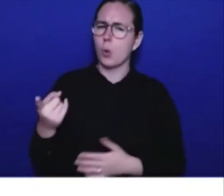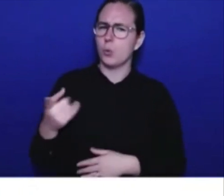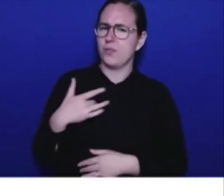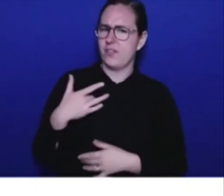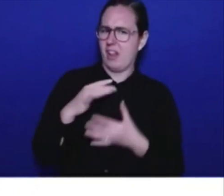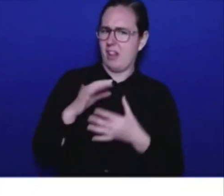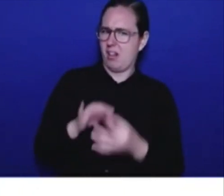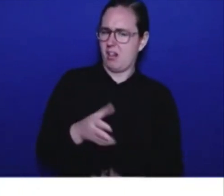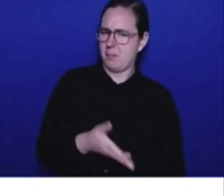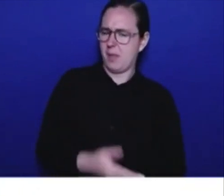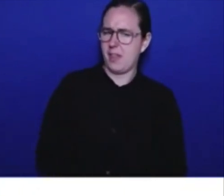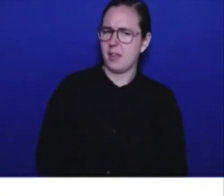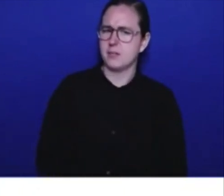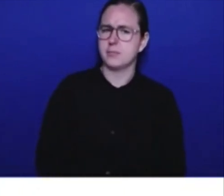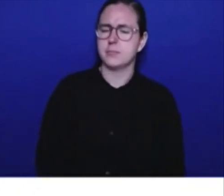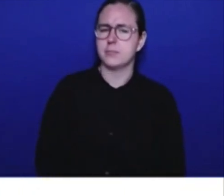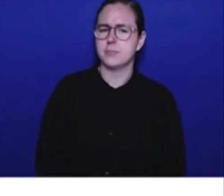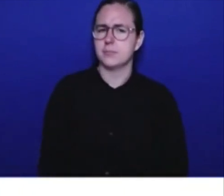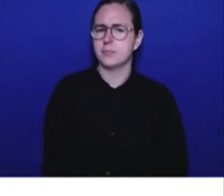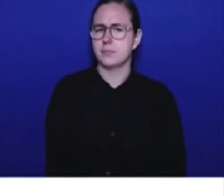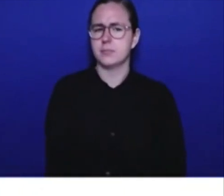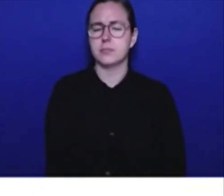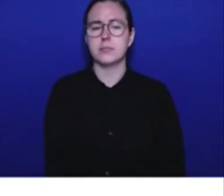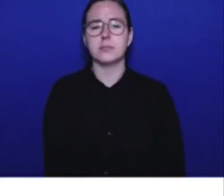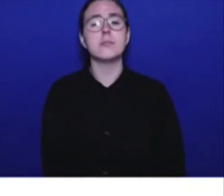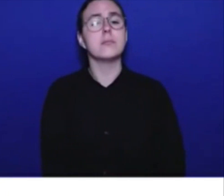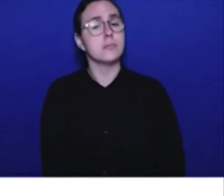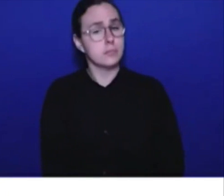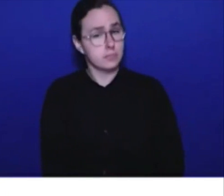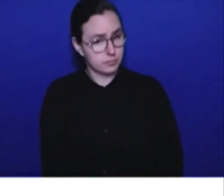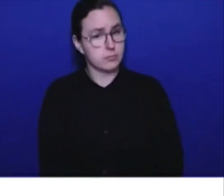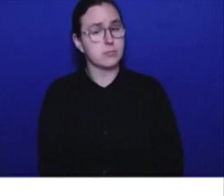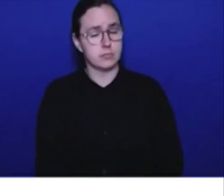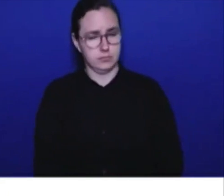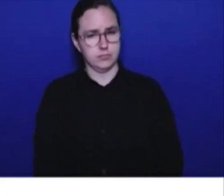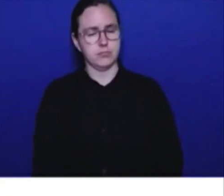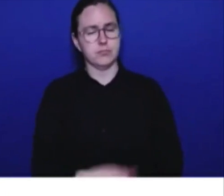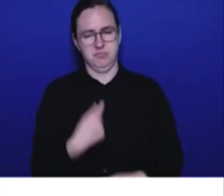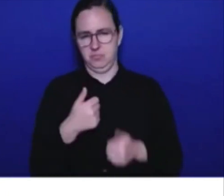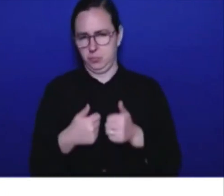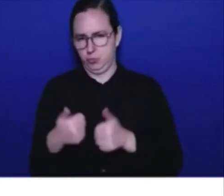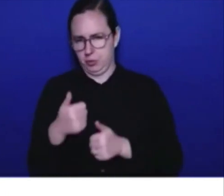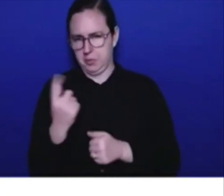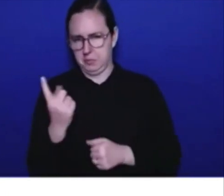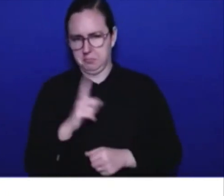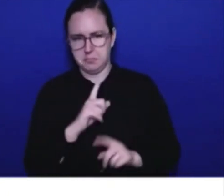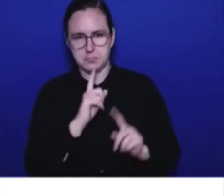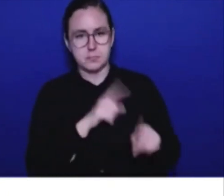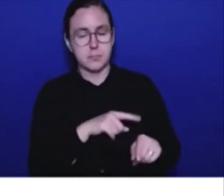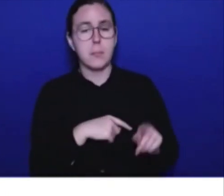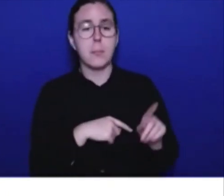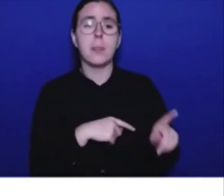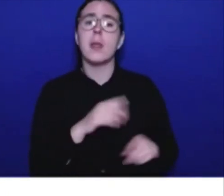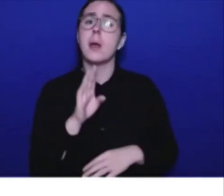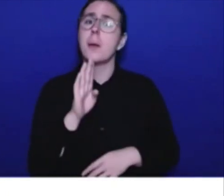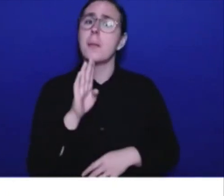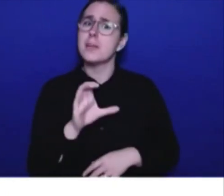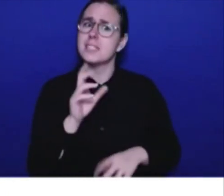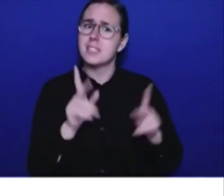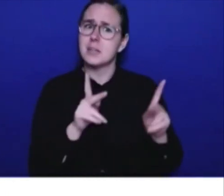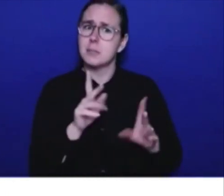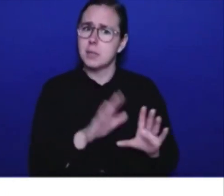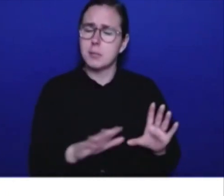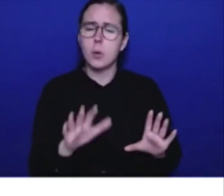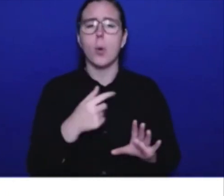Well, it's absolutely vital for British Columbians to know that we are going to manage this Crown Corporation responsibly